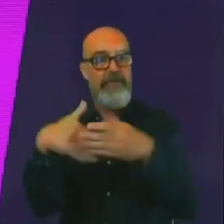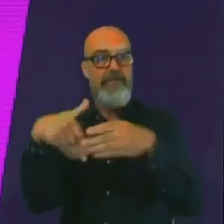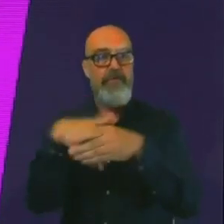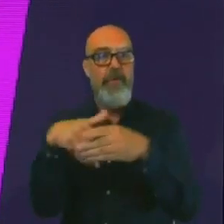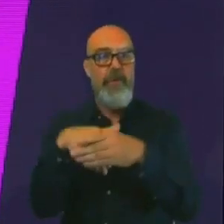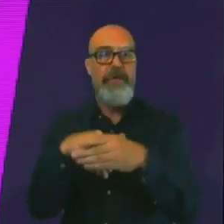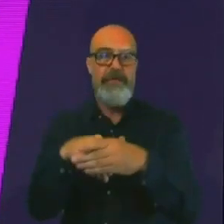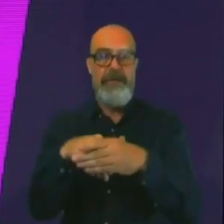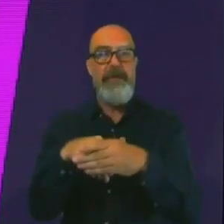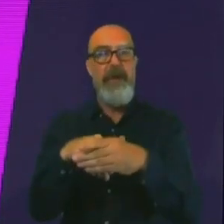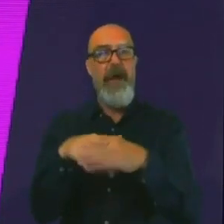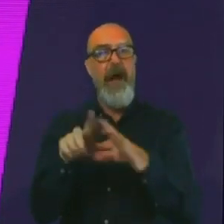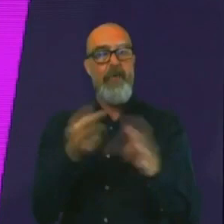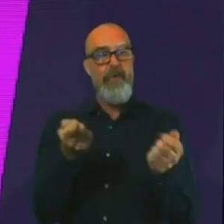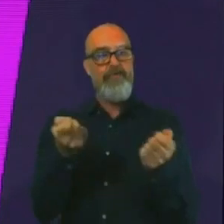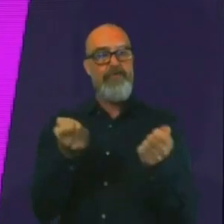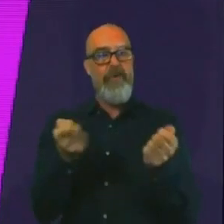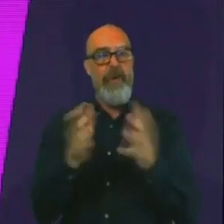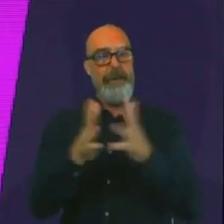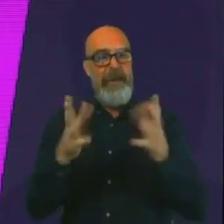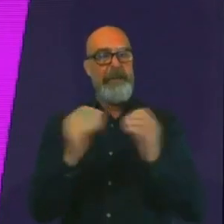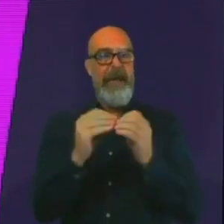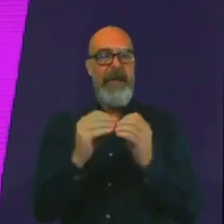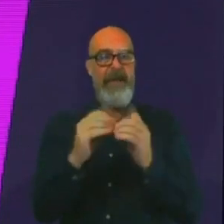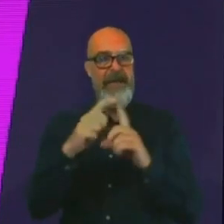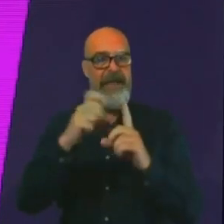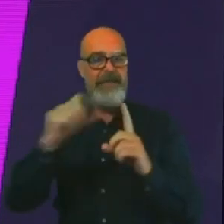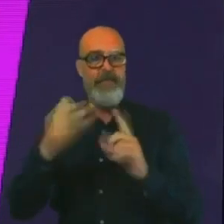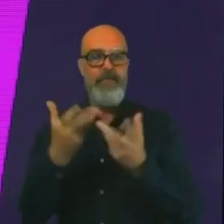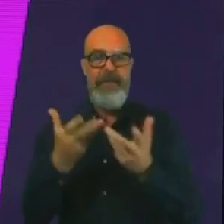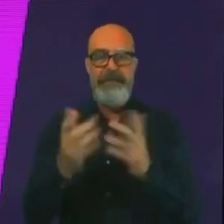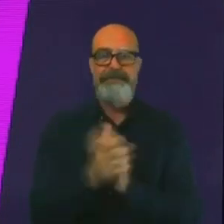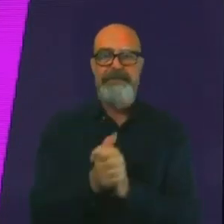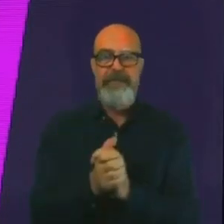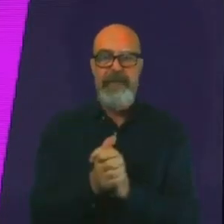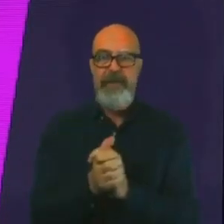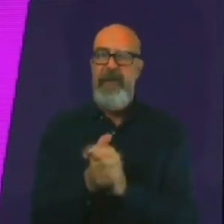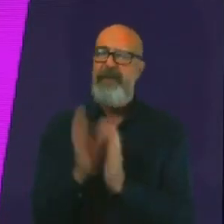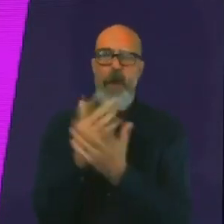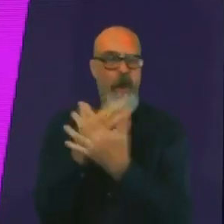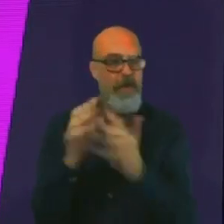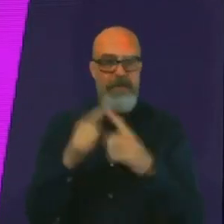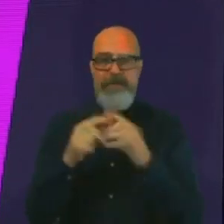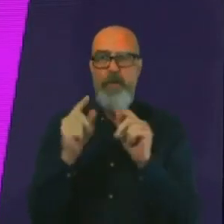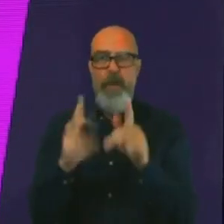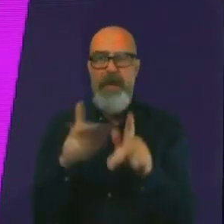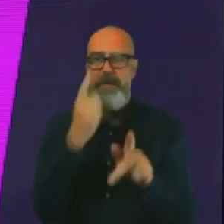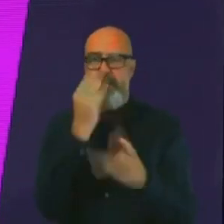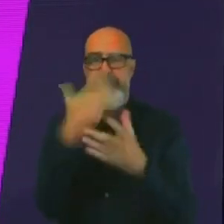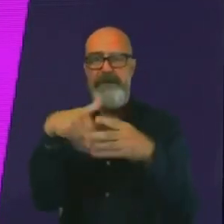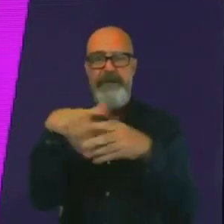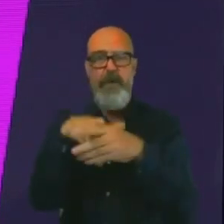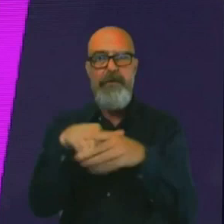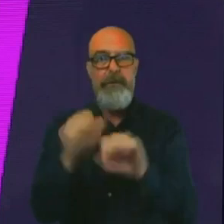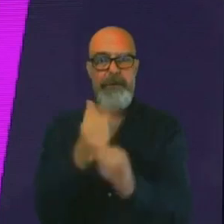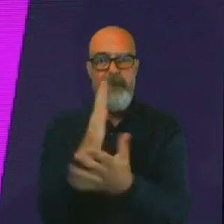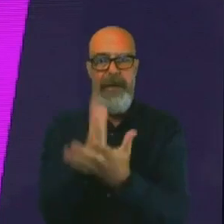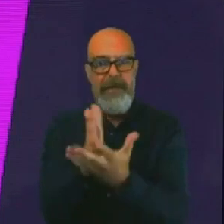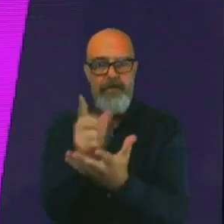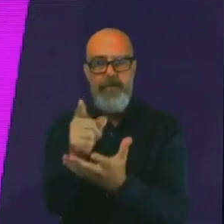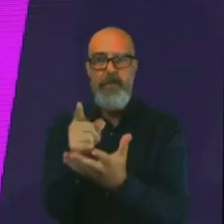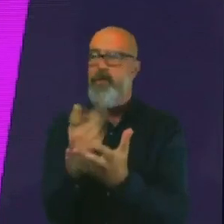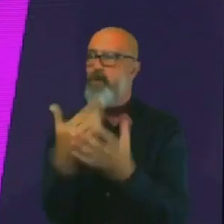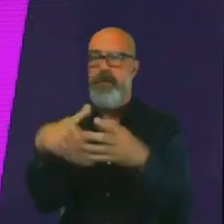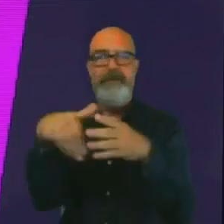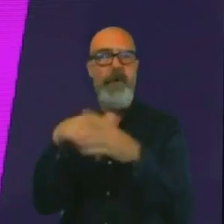for Big Bang Digital today. Now, there are loads of ways for you to get involved, so make sure you take part in the polls that we're running, post